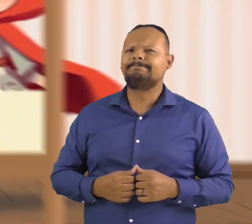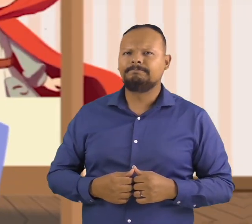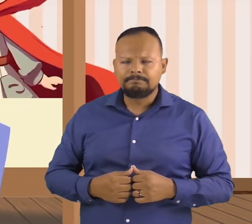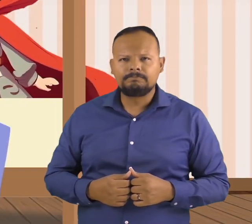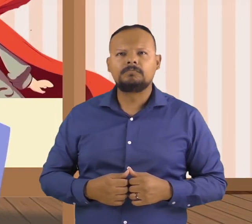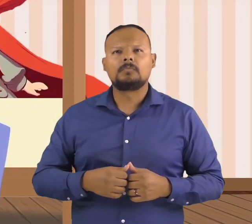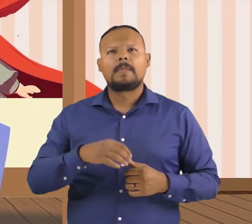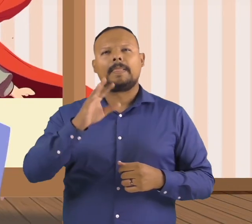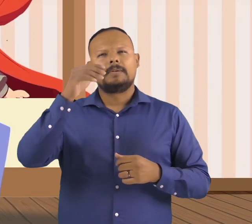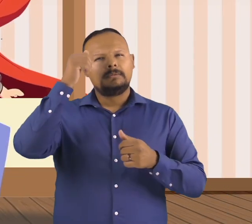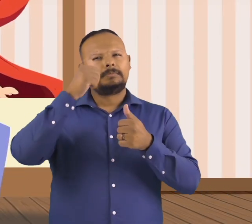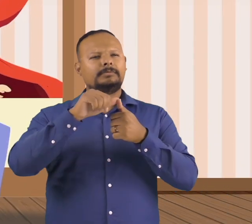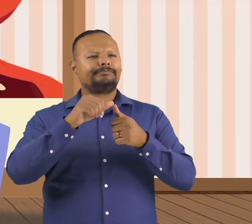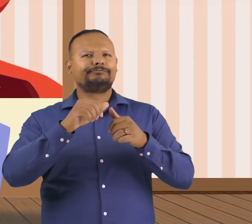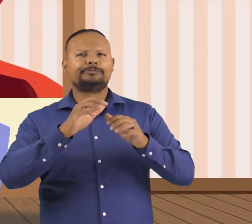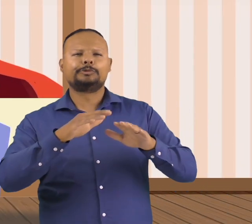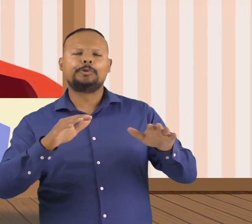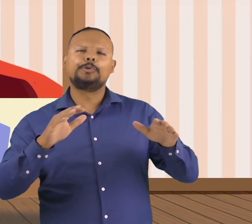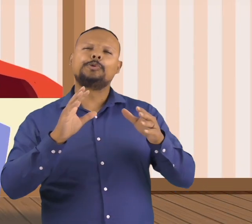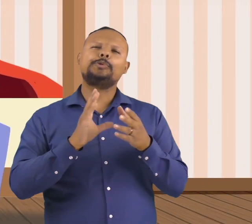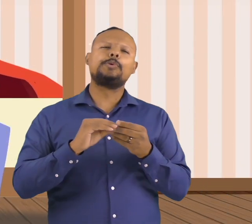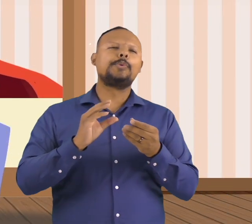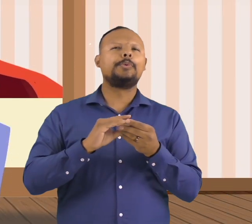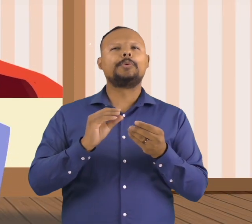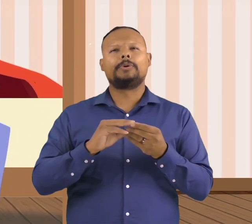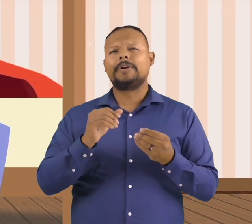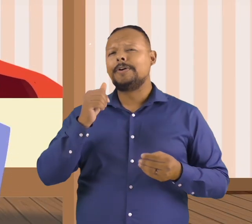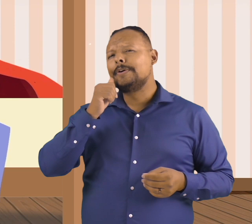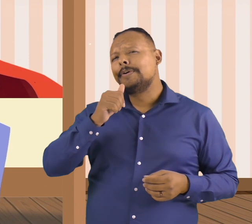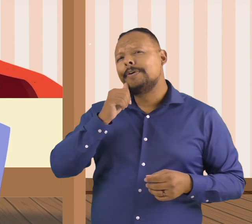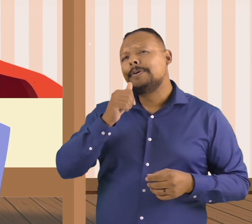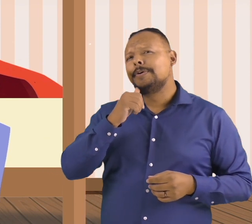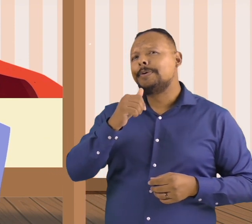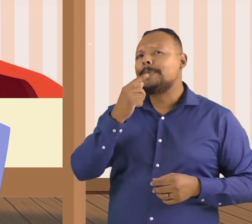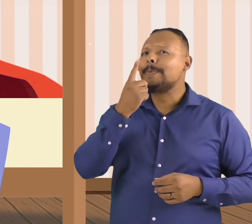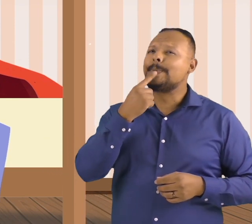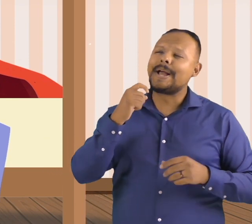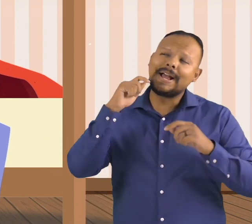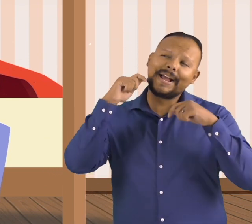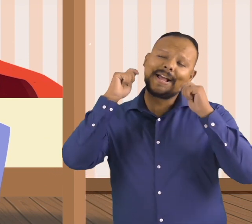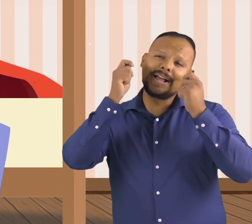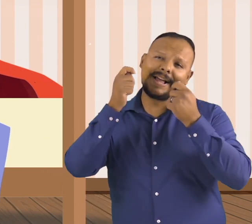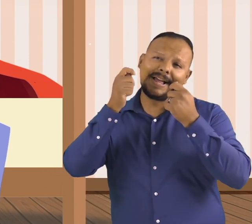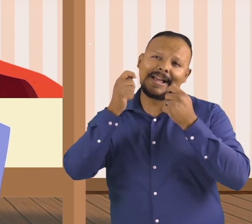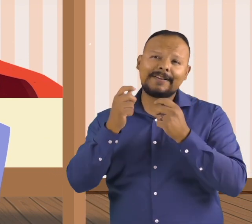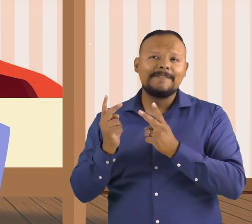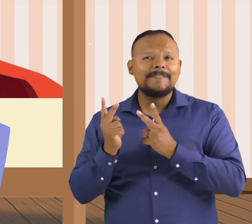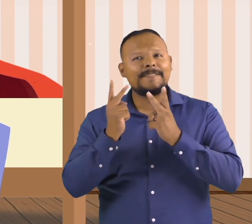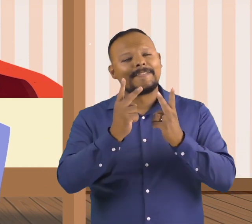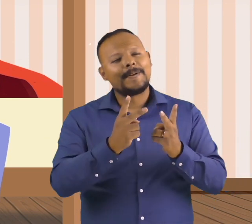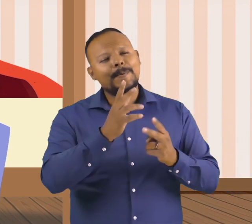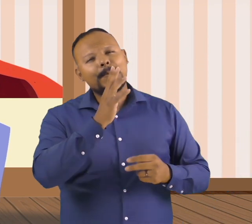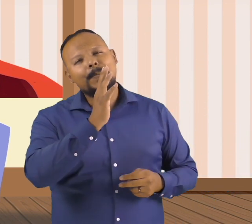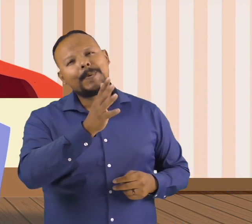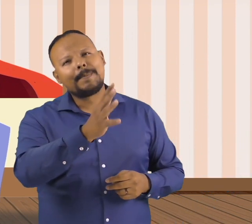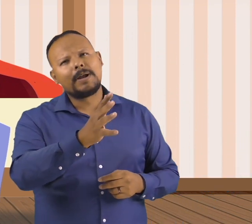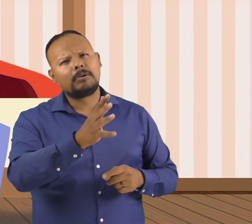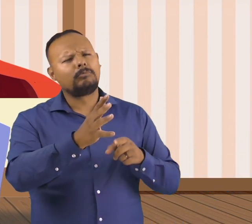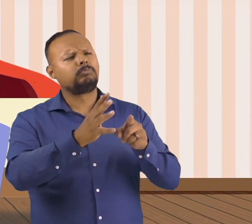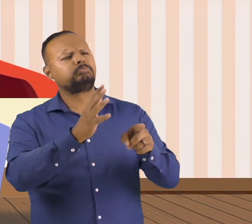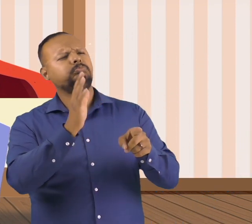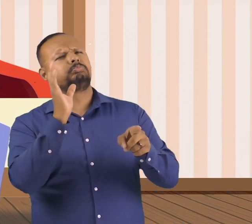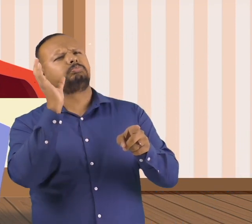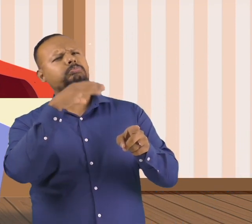When Little Red Riding Hood went to see her grandmother, she noticed something was different about her. She